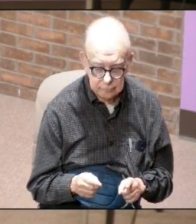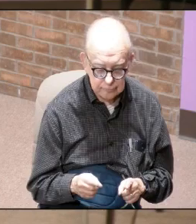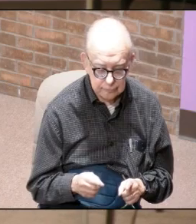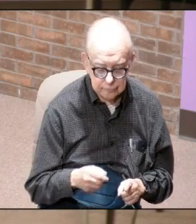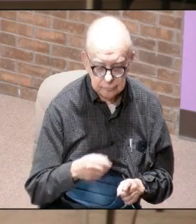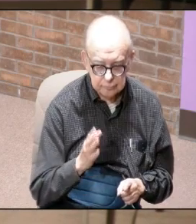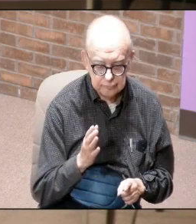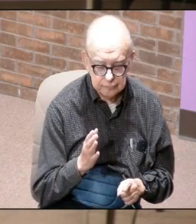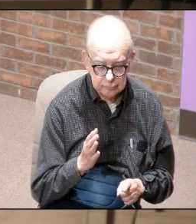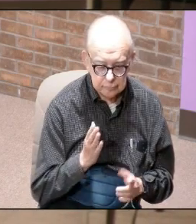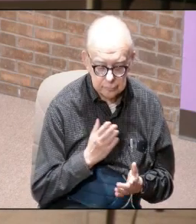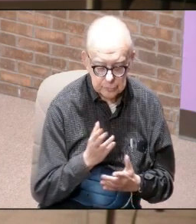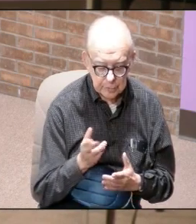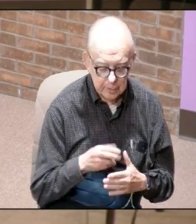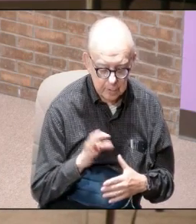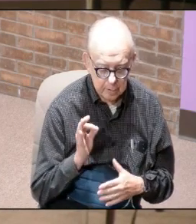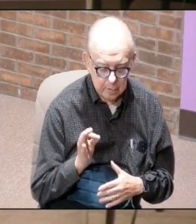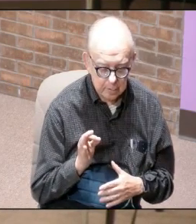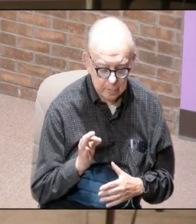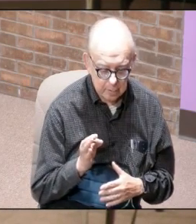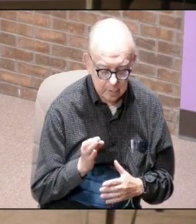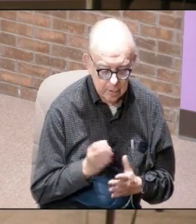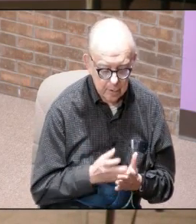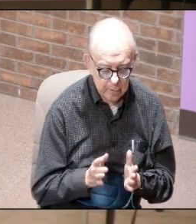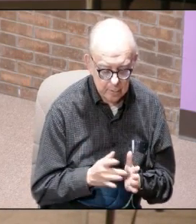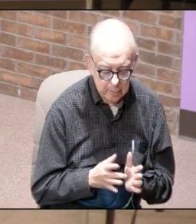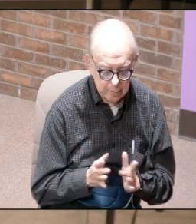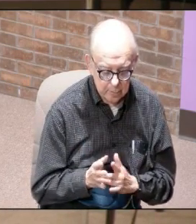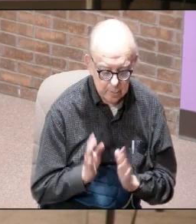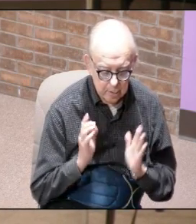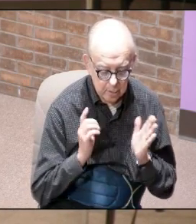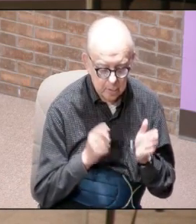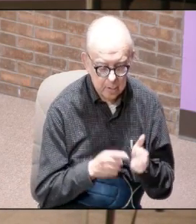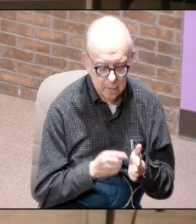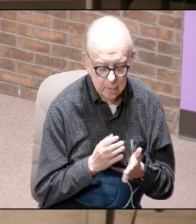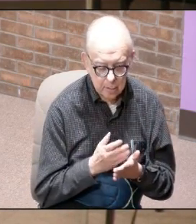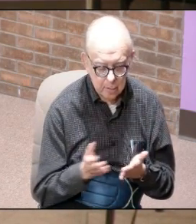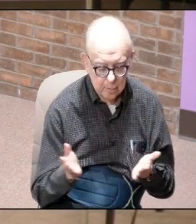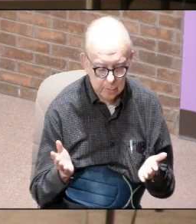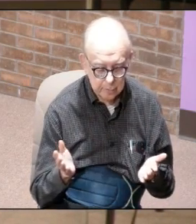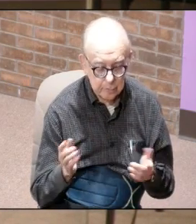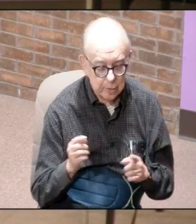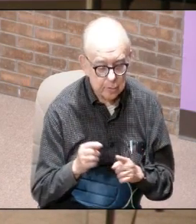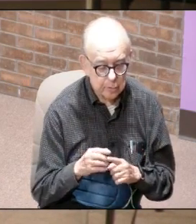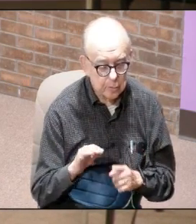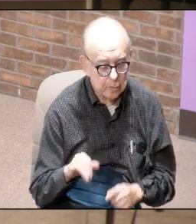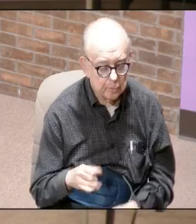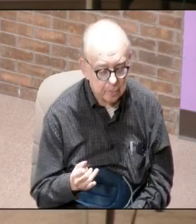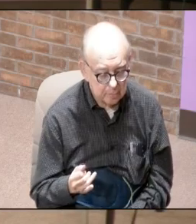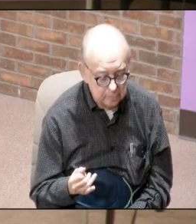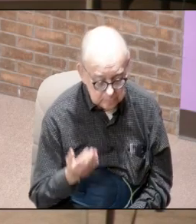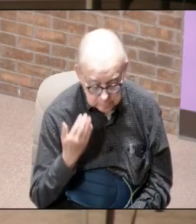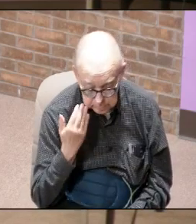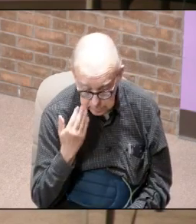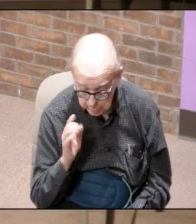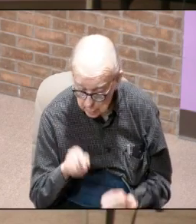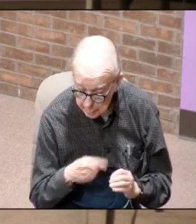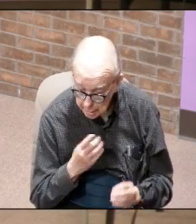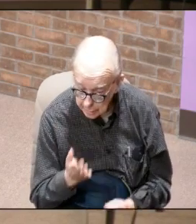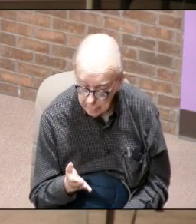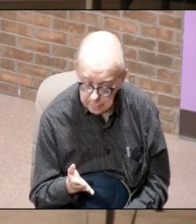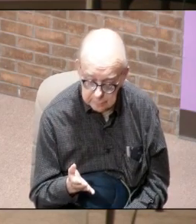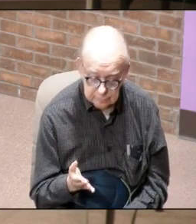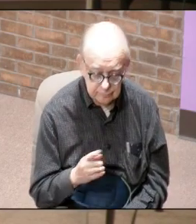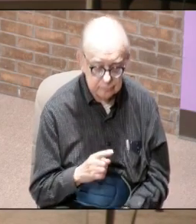God through his Holy Spirit and through Jesus revealed something to John I don't know about you